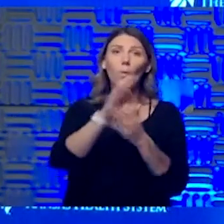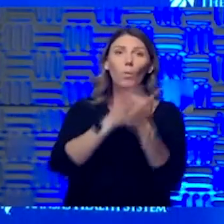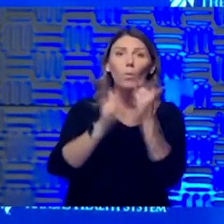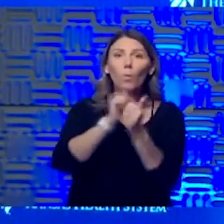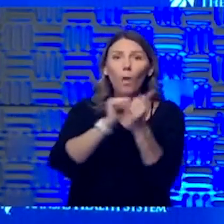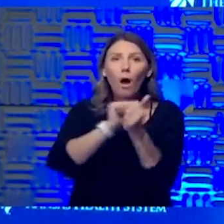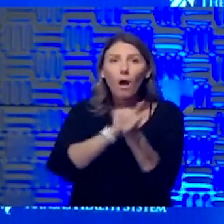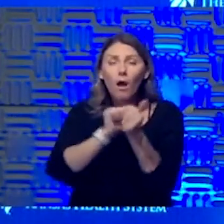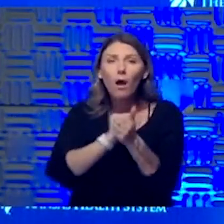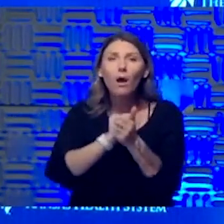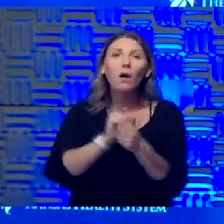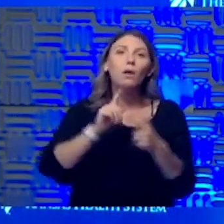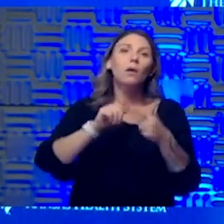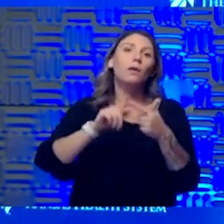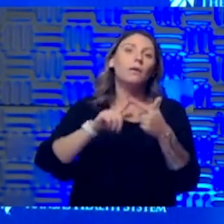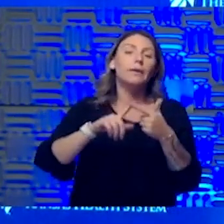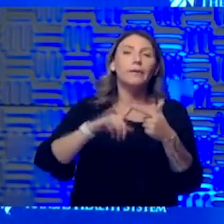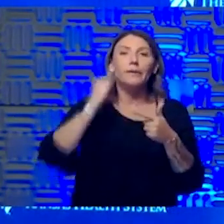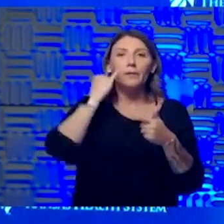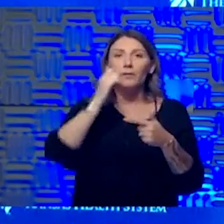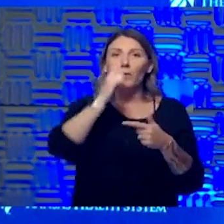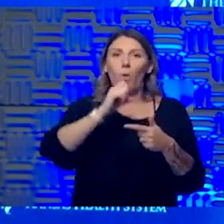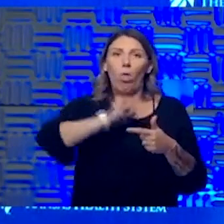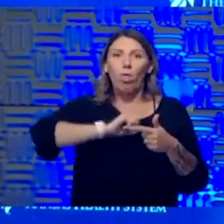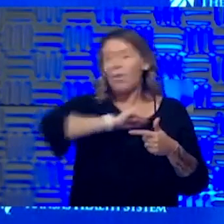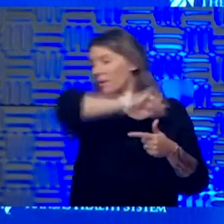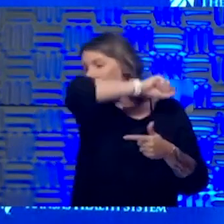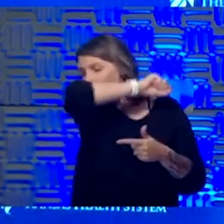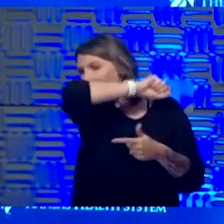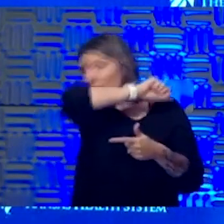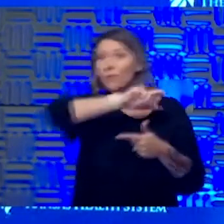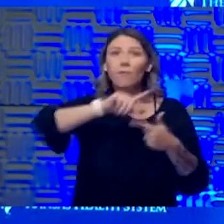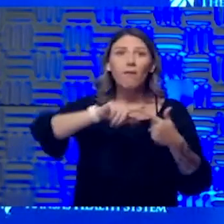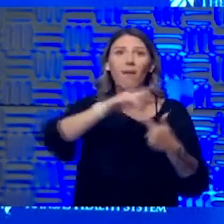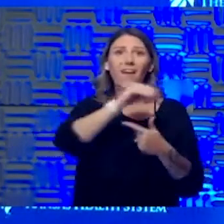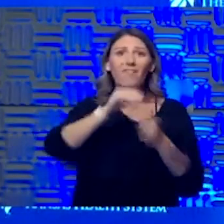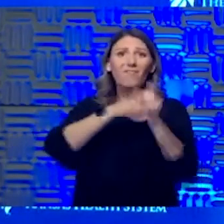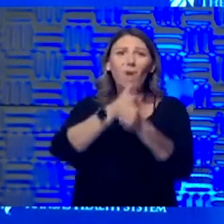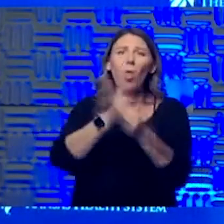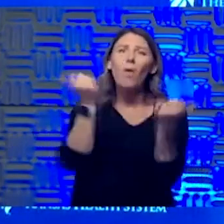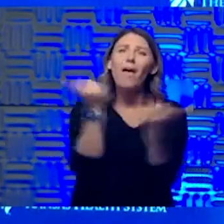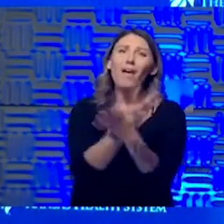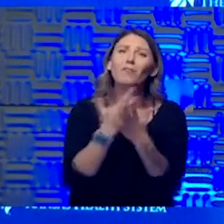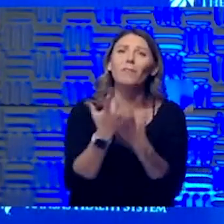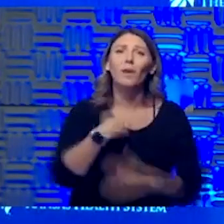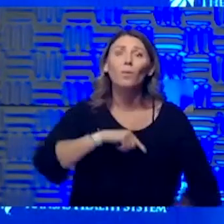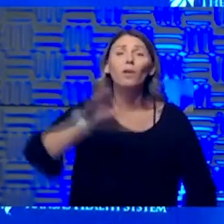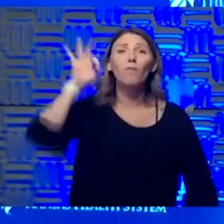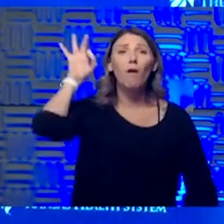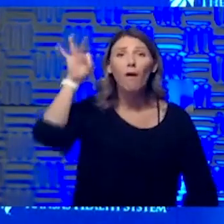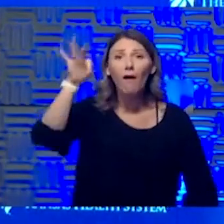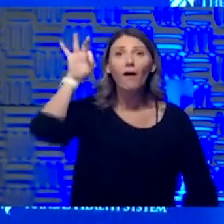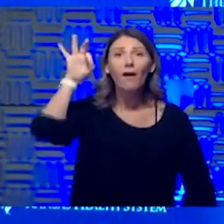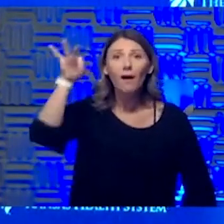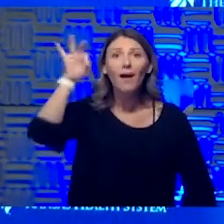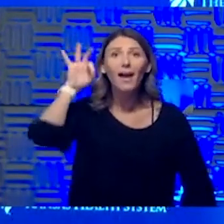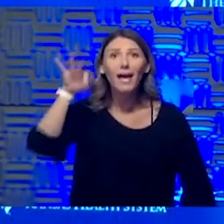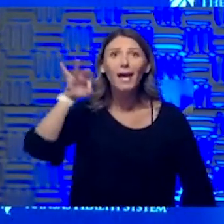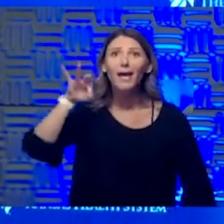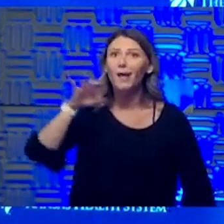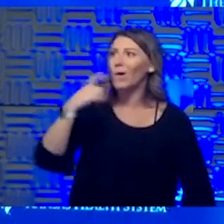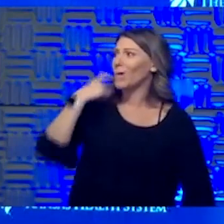don't cough into our elbows, if we don't try to follow all the things we've been preaching on this show for the last, I don't know, few weeks, I guess.